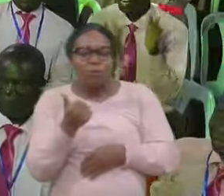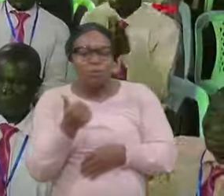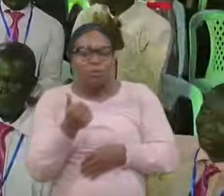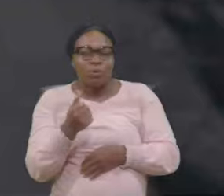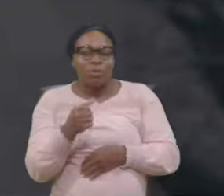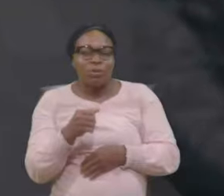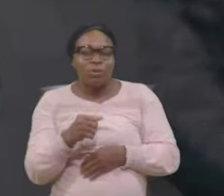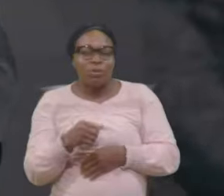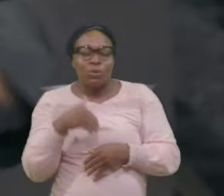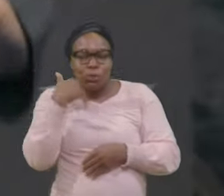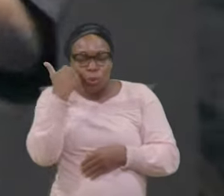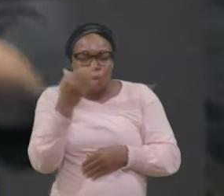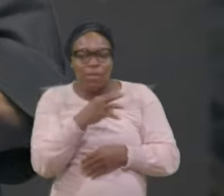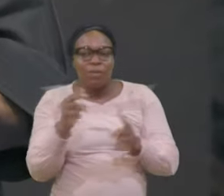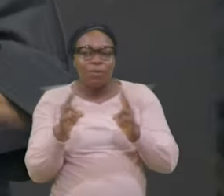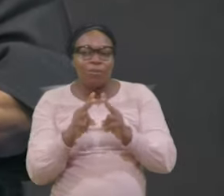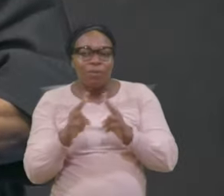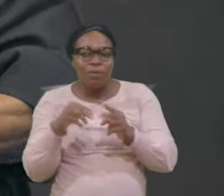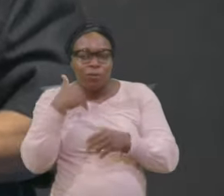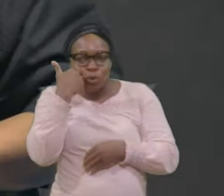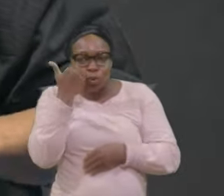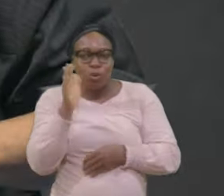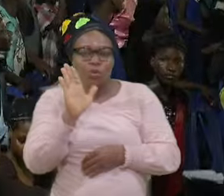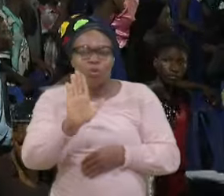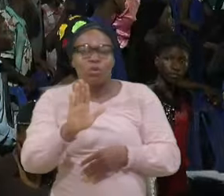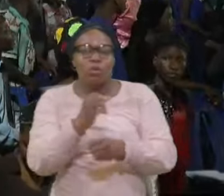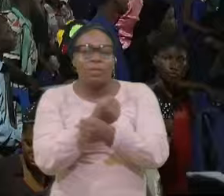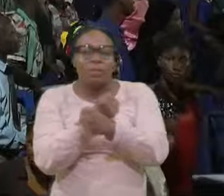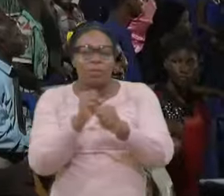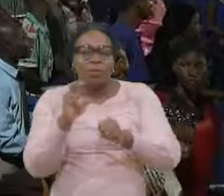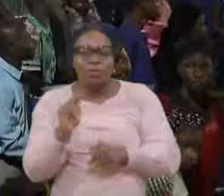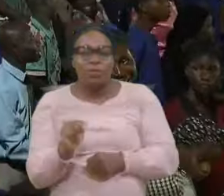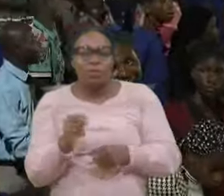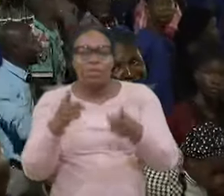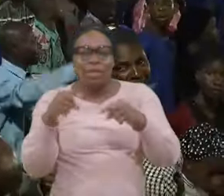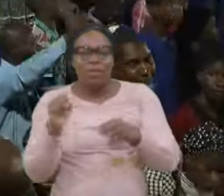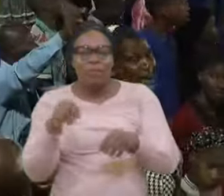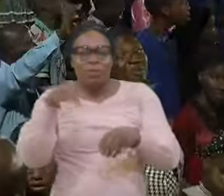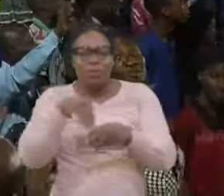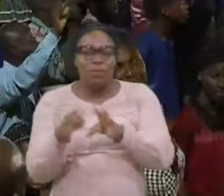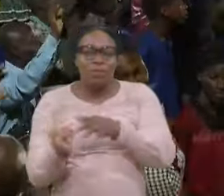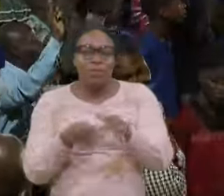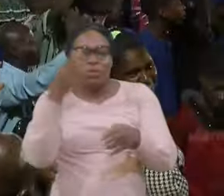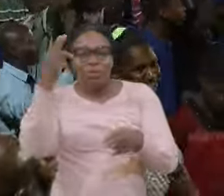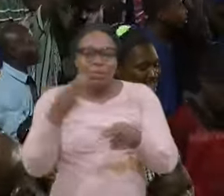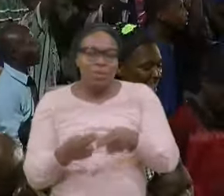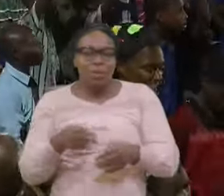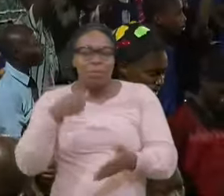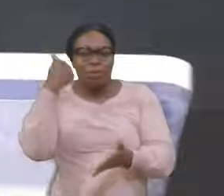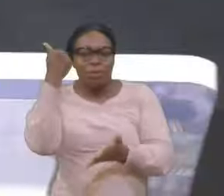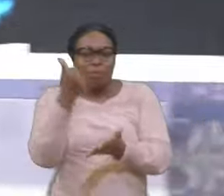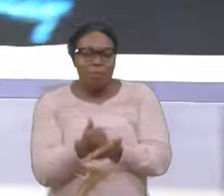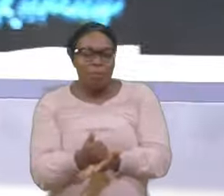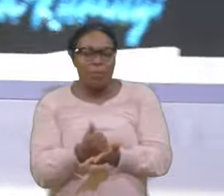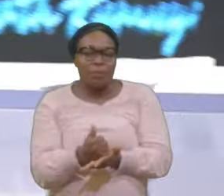very soon your salvation comes in Jesus name And soon